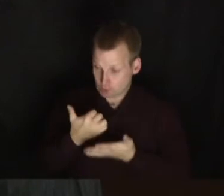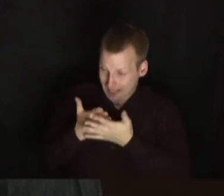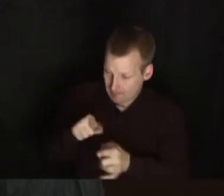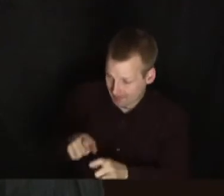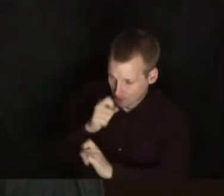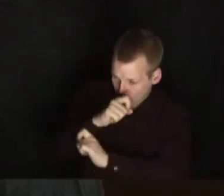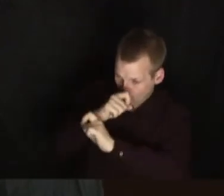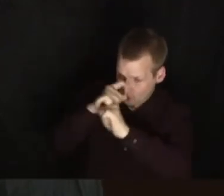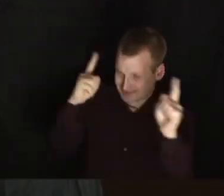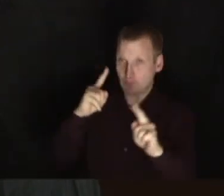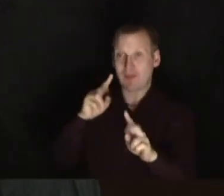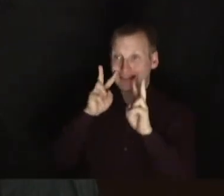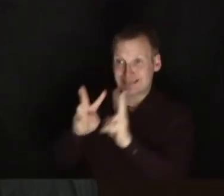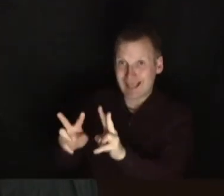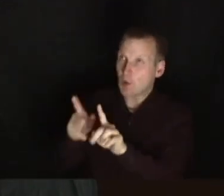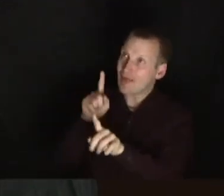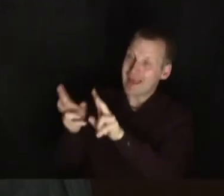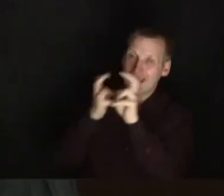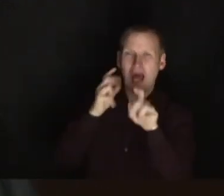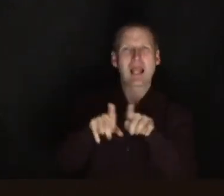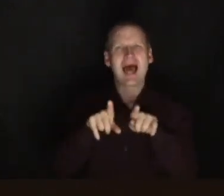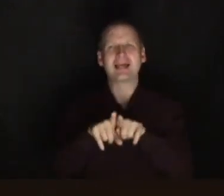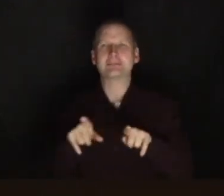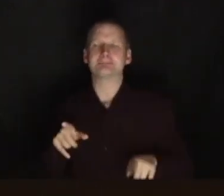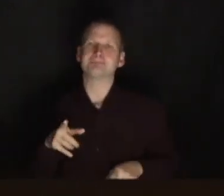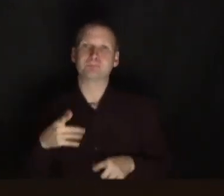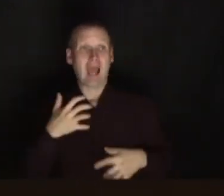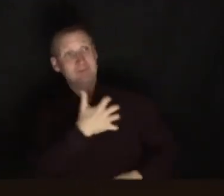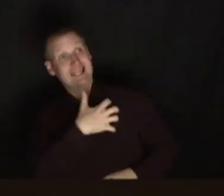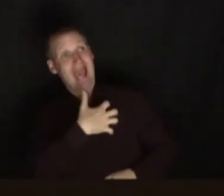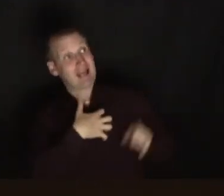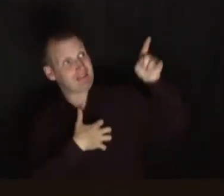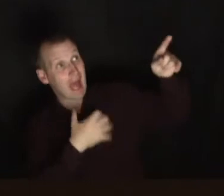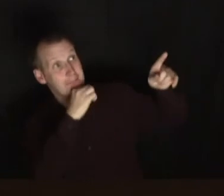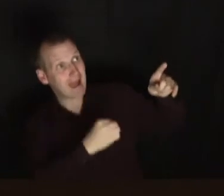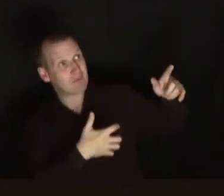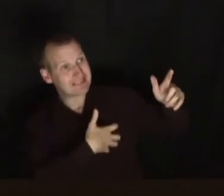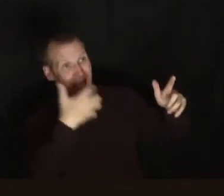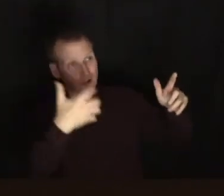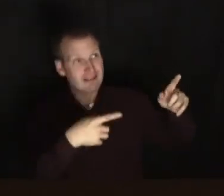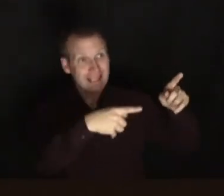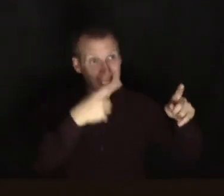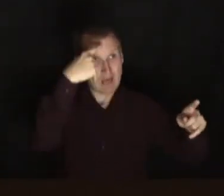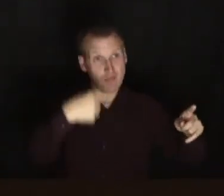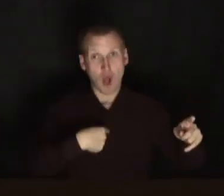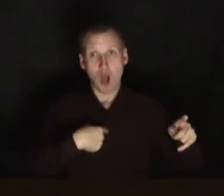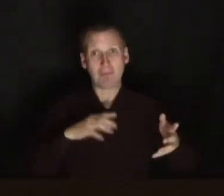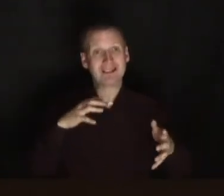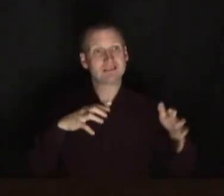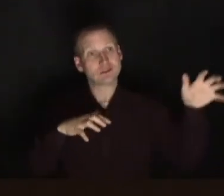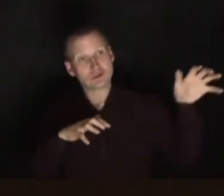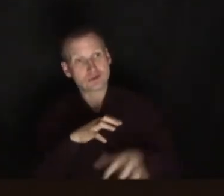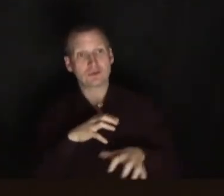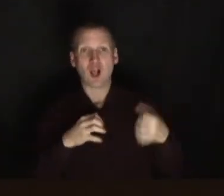what they're seeing and hearing. Something like, I was really scared when that man was angry because he thought that I'd scratched his car. I was